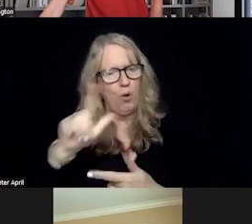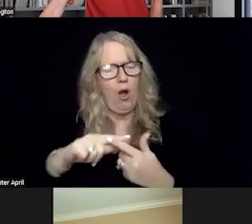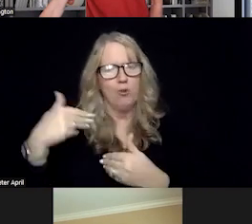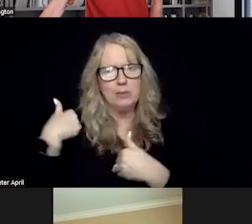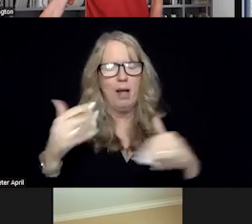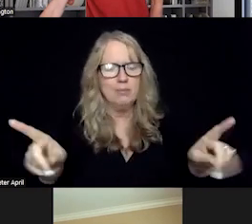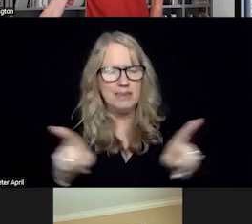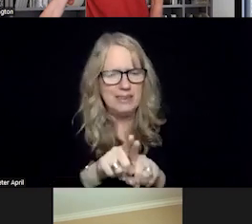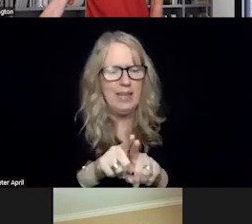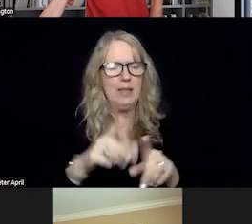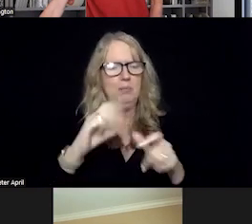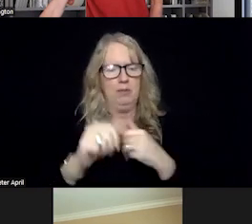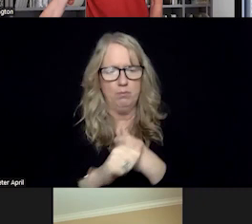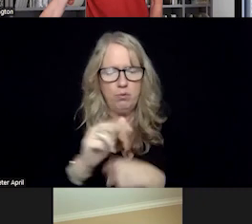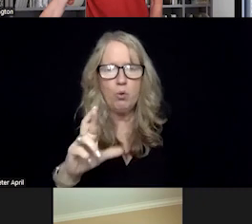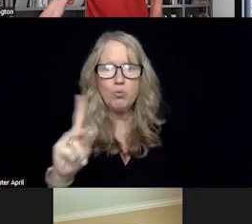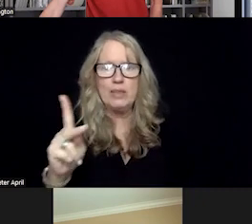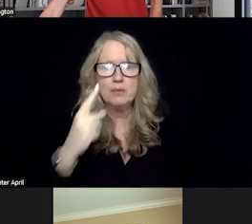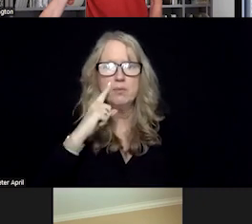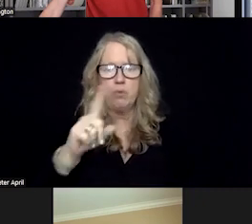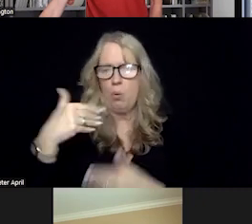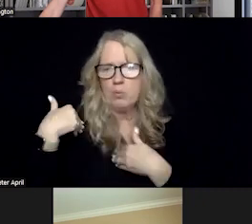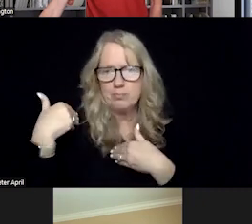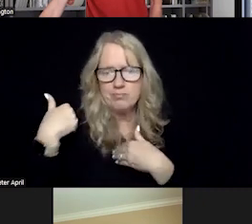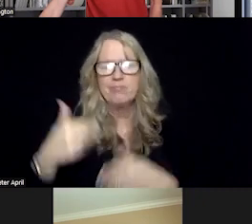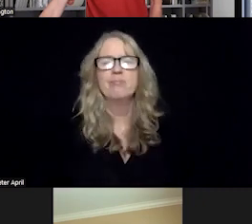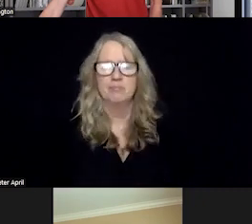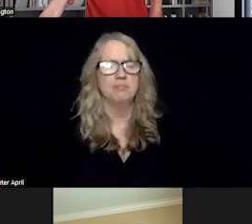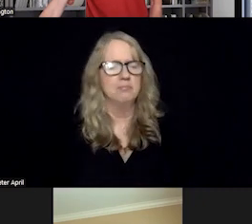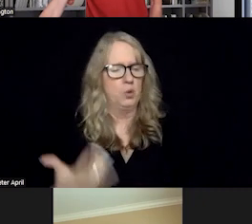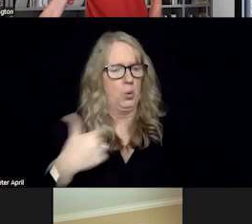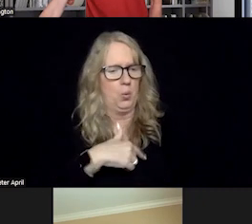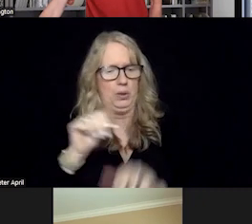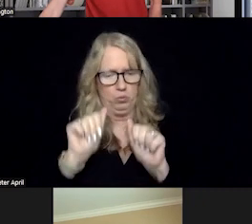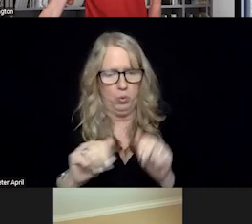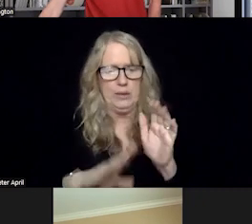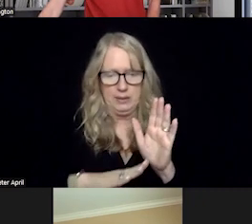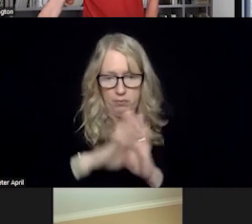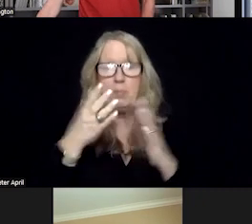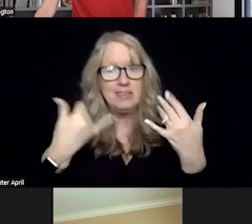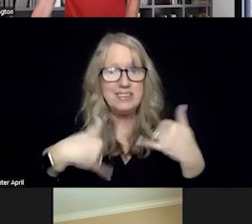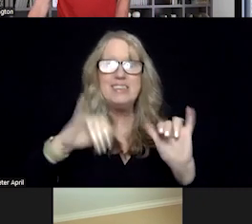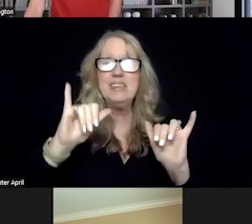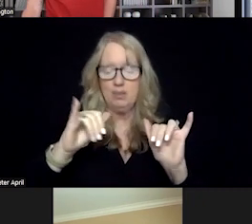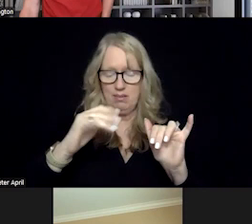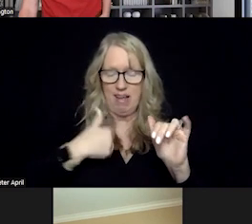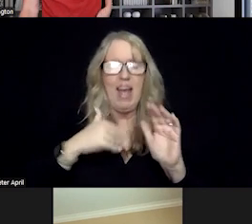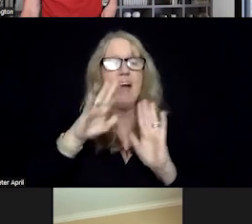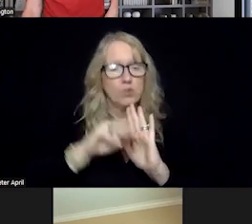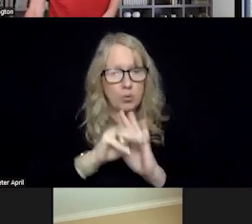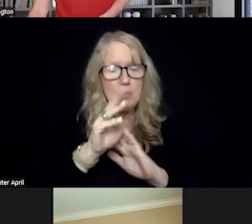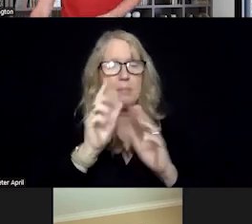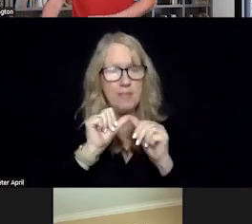thing and have the same risk in terms of liability. So we were able to develop and still have a curriculum that is taught